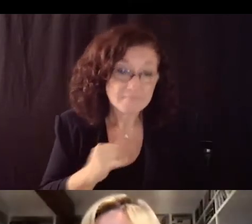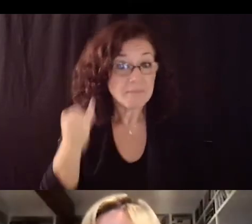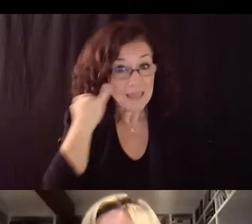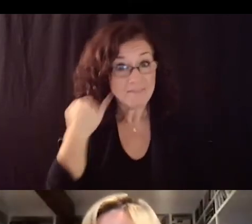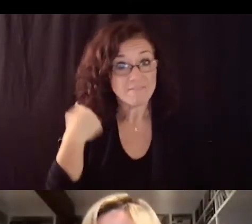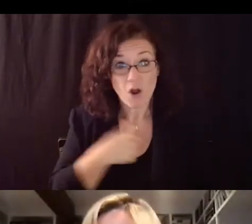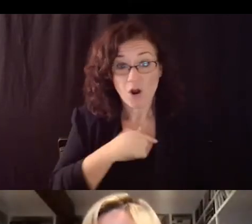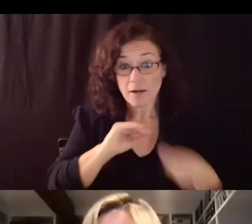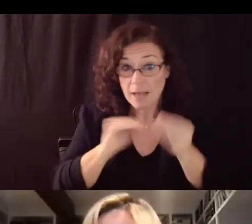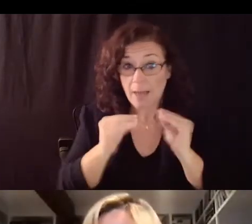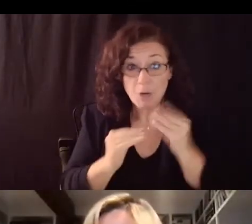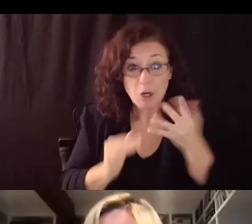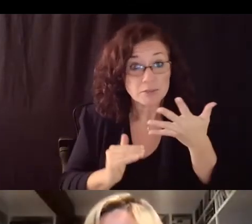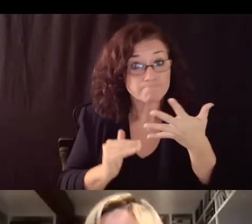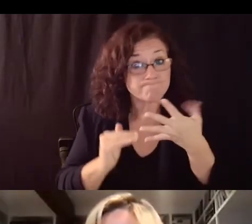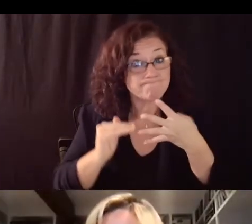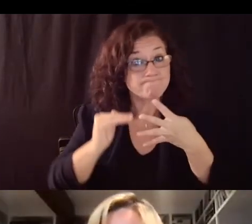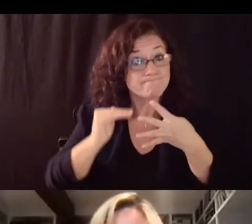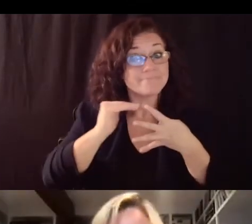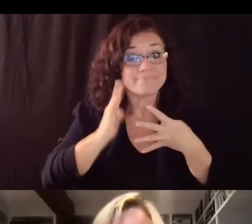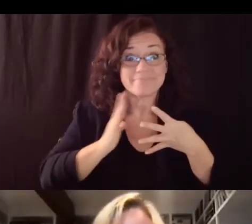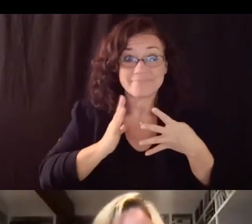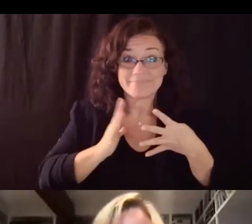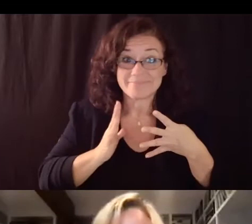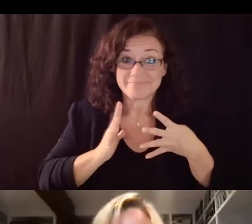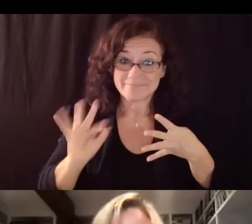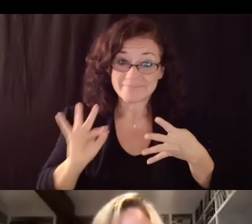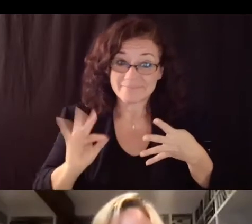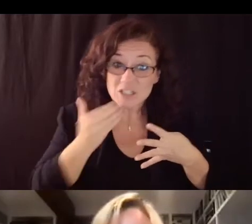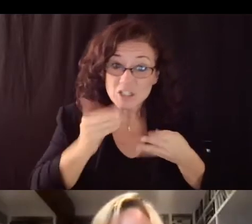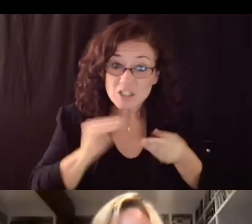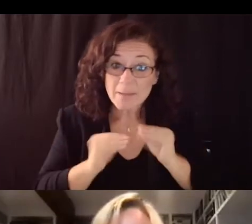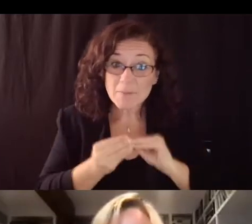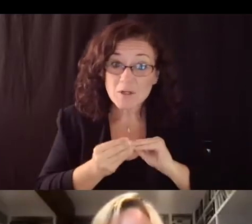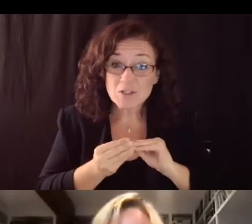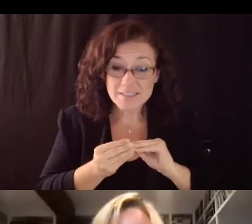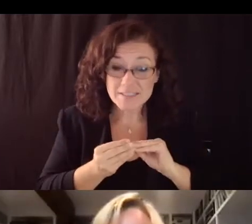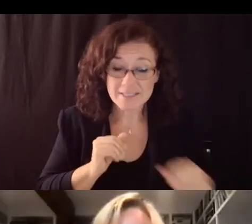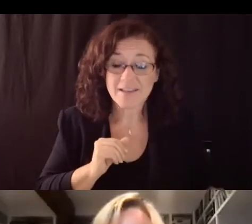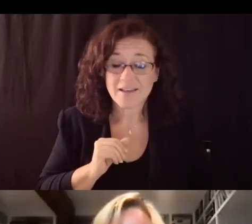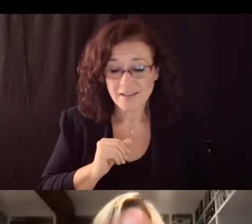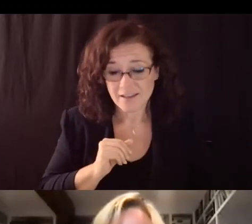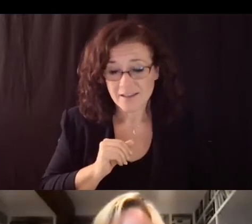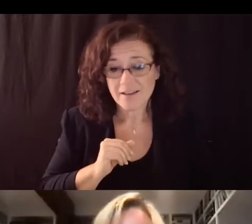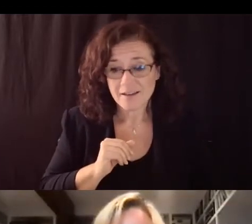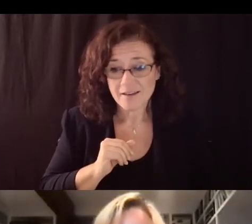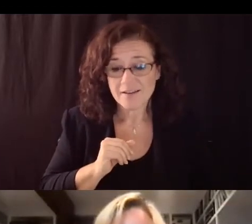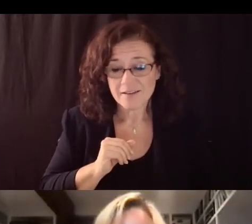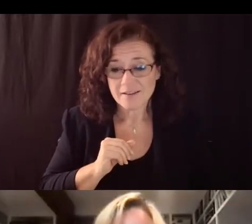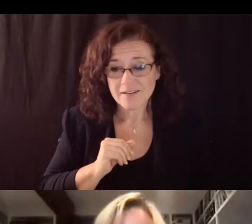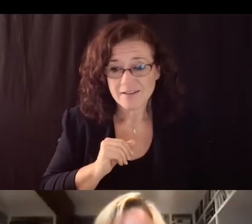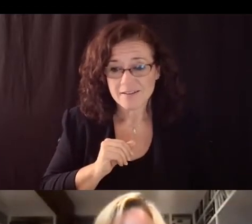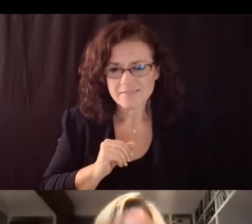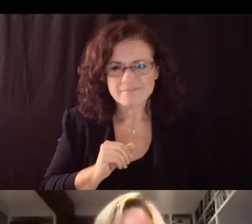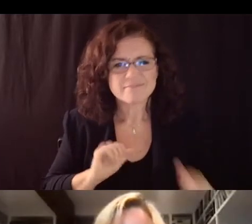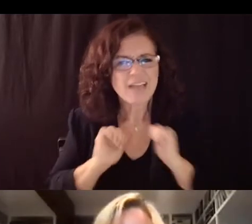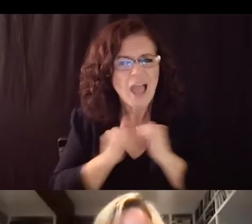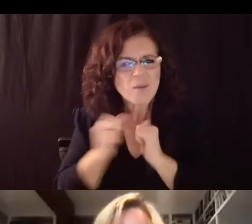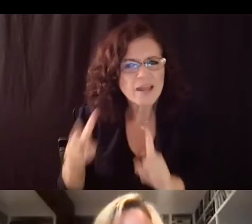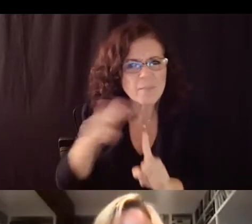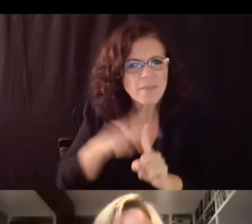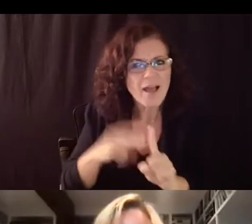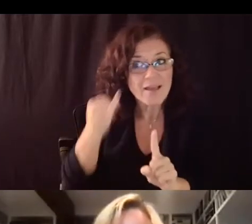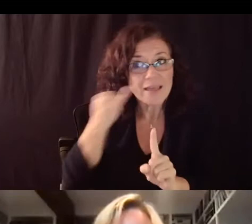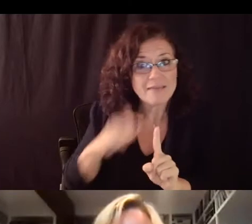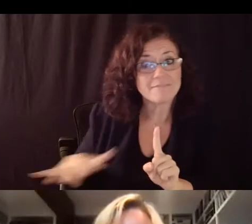how does that then um meet with as because we're in a region at the larger region do